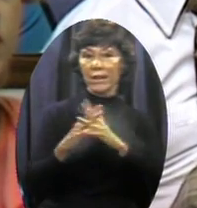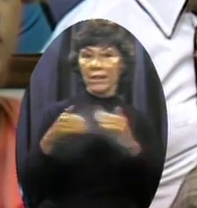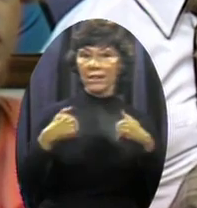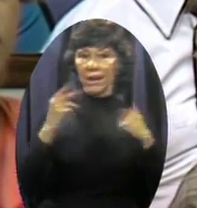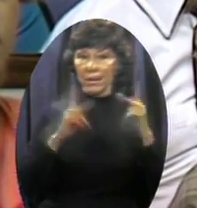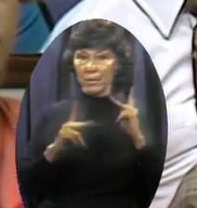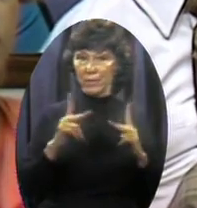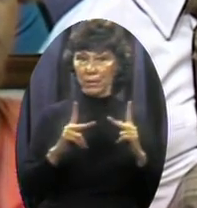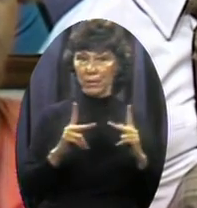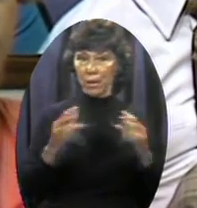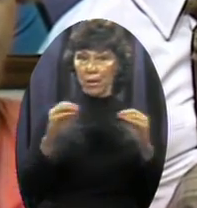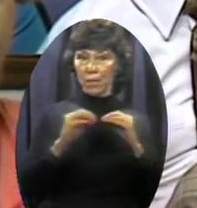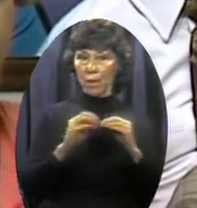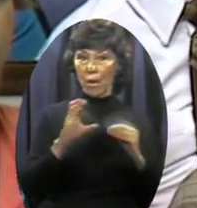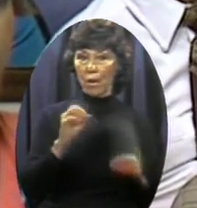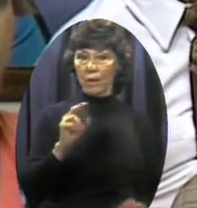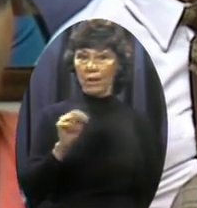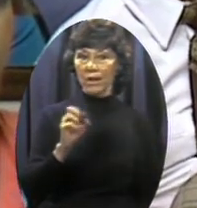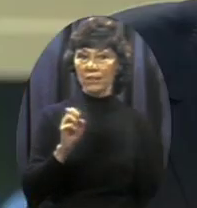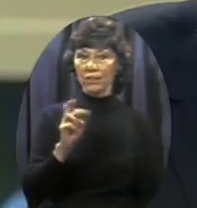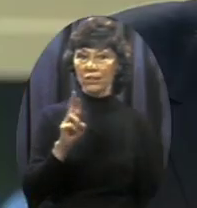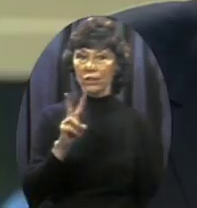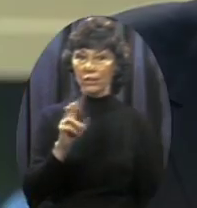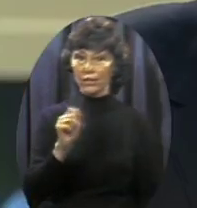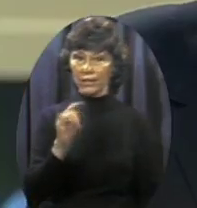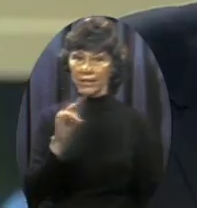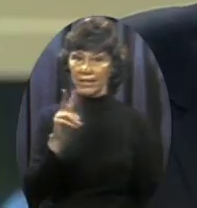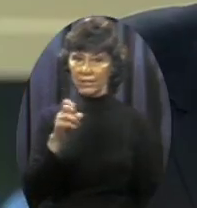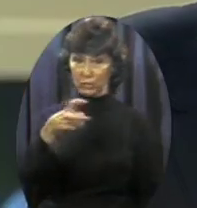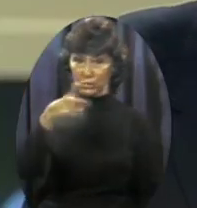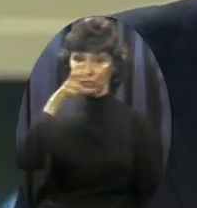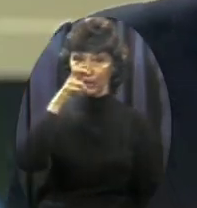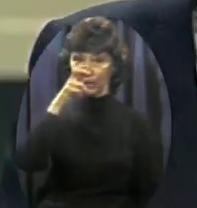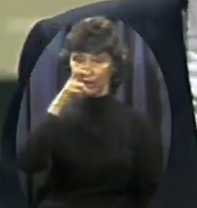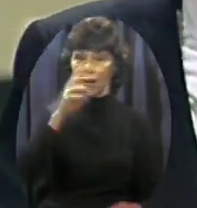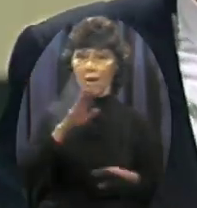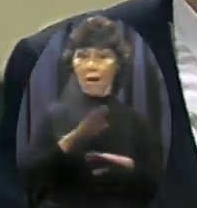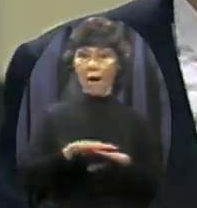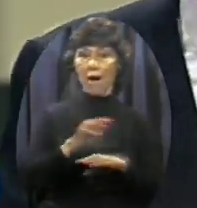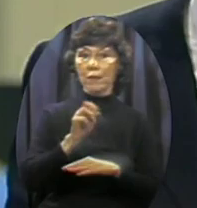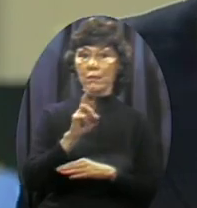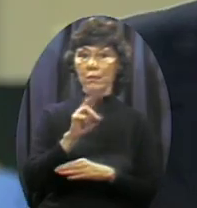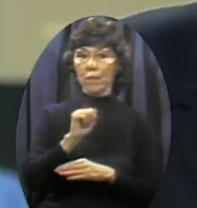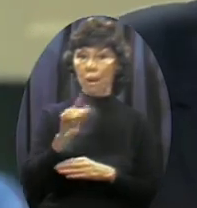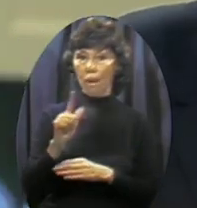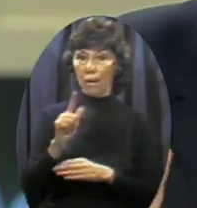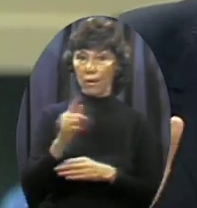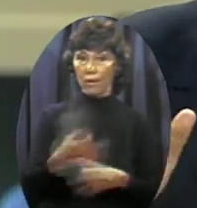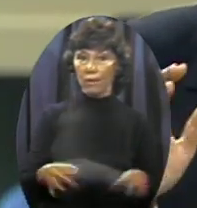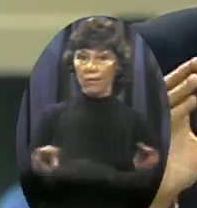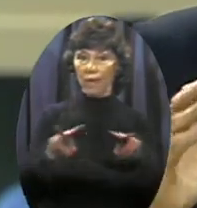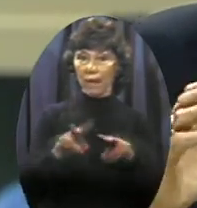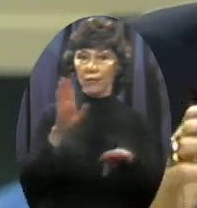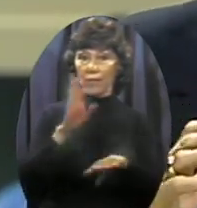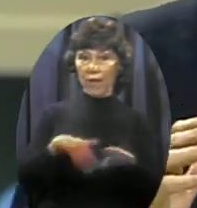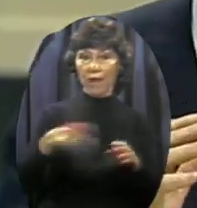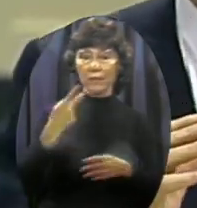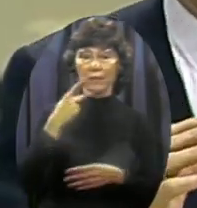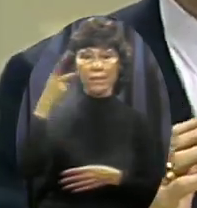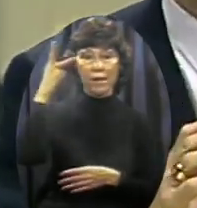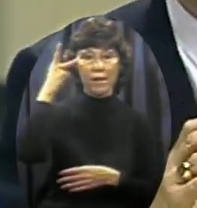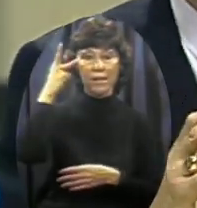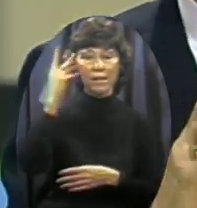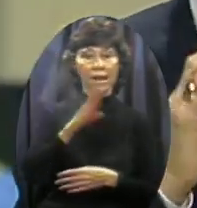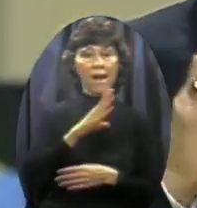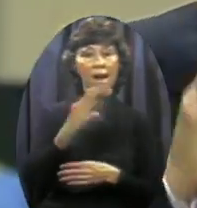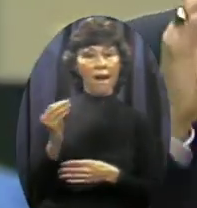conservative on moral and traditional values Than their parents, generally speaking The Gallup polls indicate that young people today